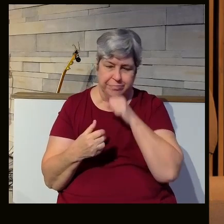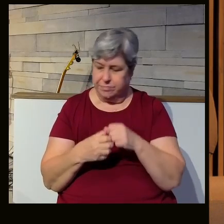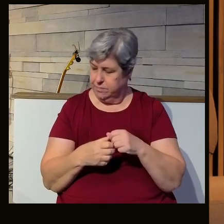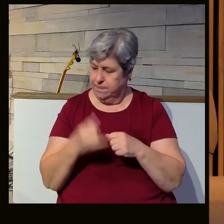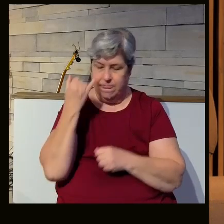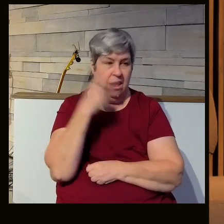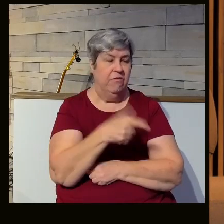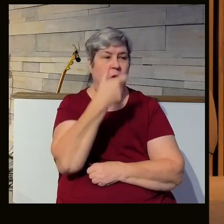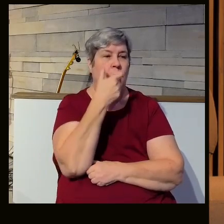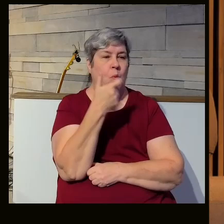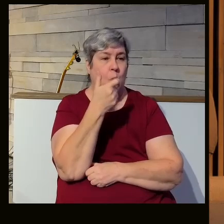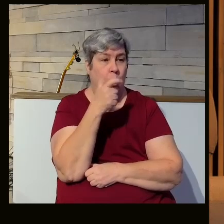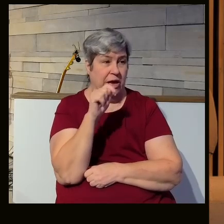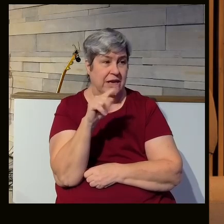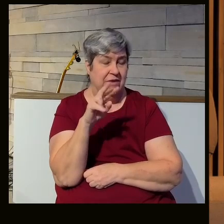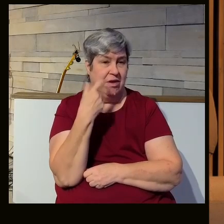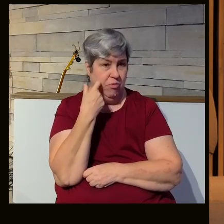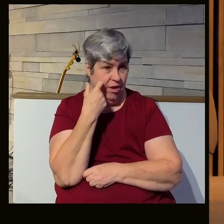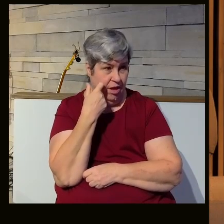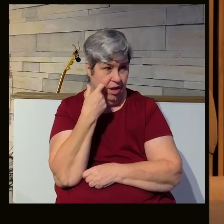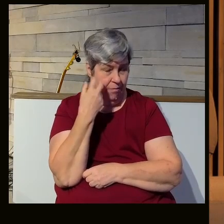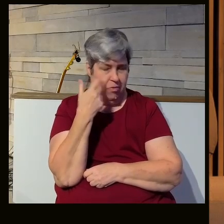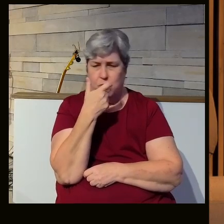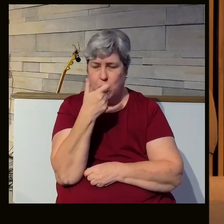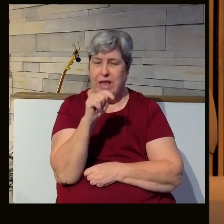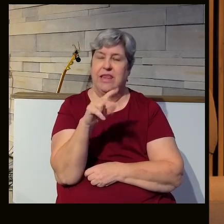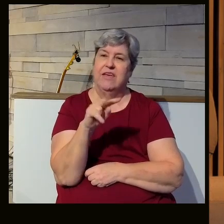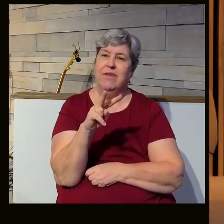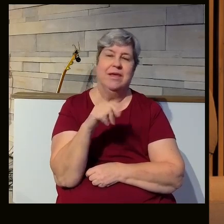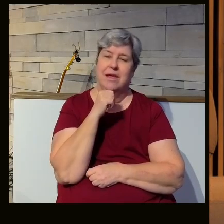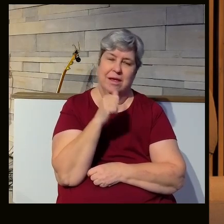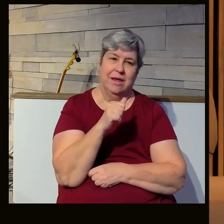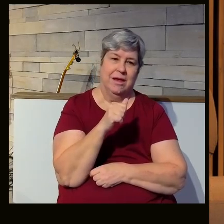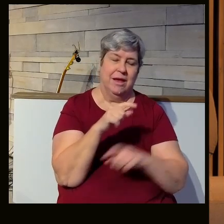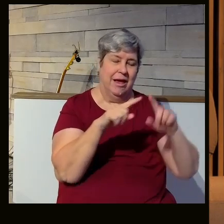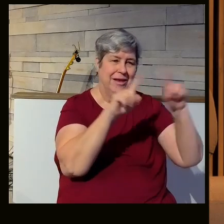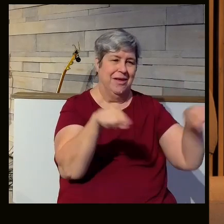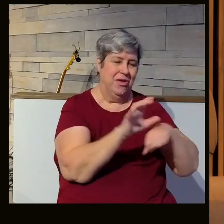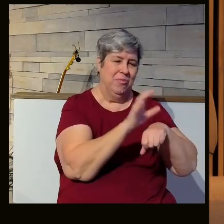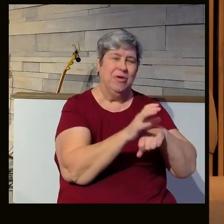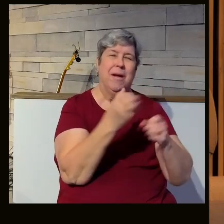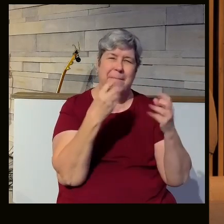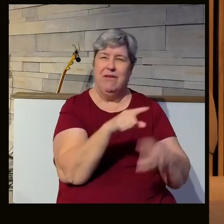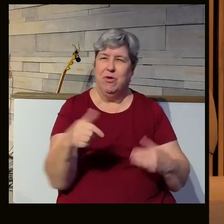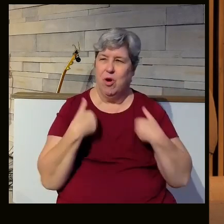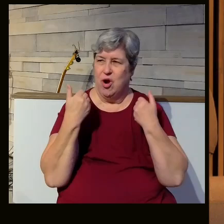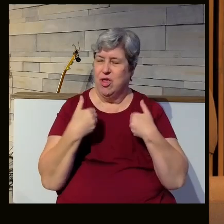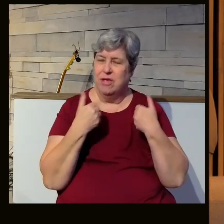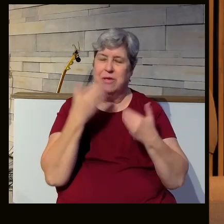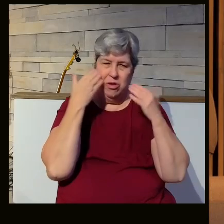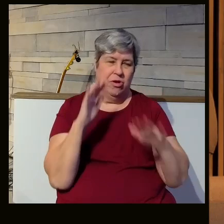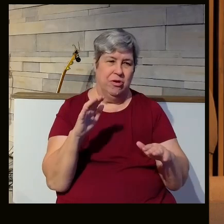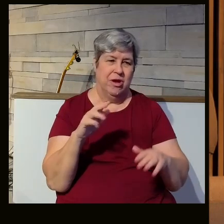If you watch television lately, and I mean television, not screens. A lot of you are young, and you